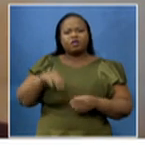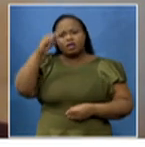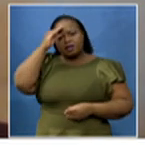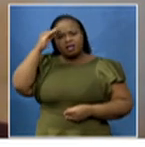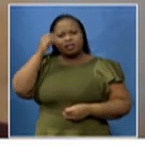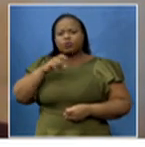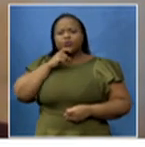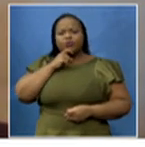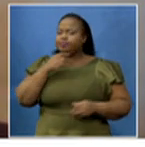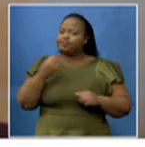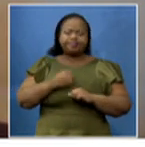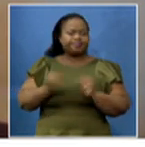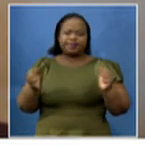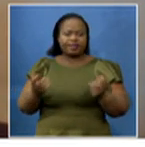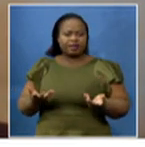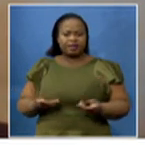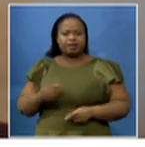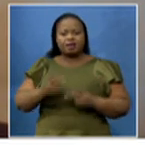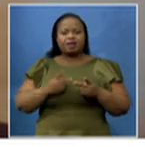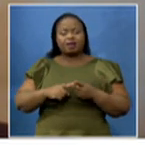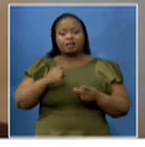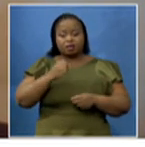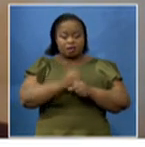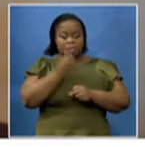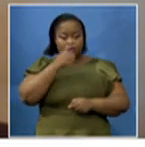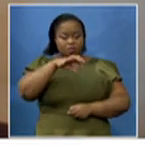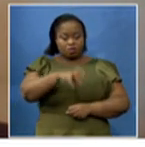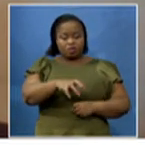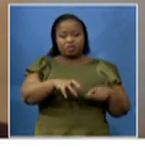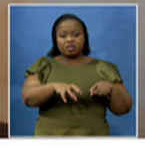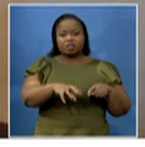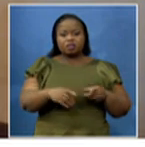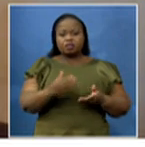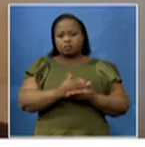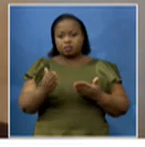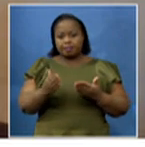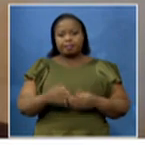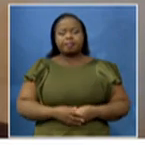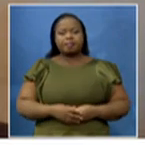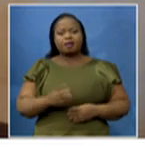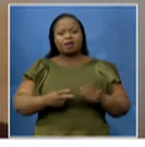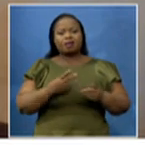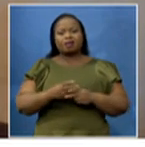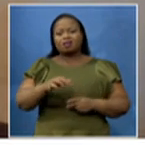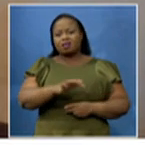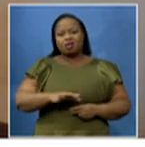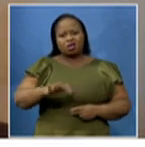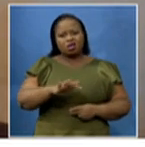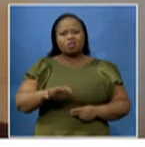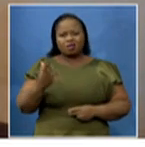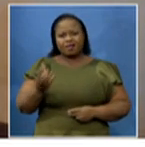And some provinces, like I've seen in Houting, where some of those facilities, they do have